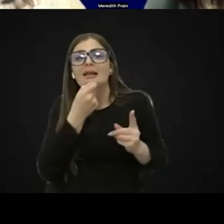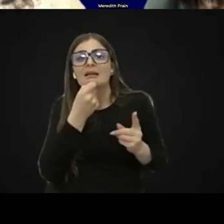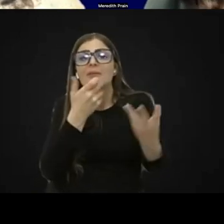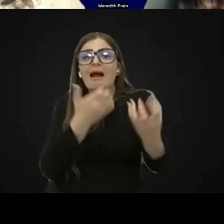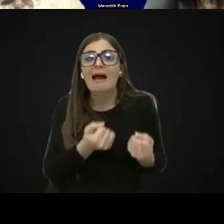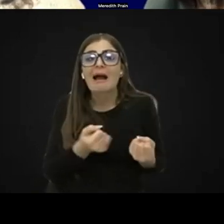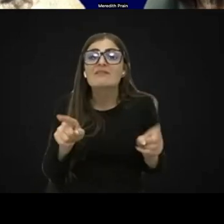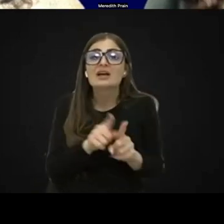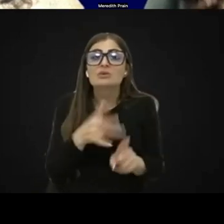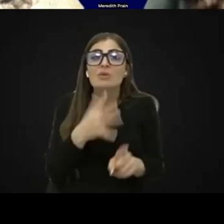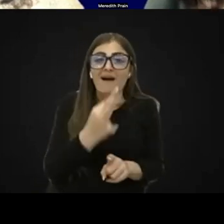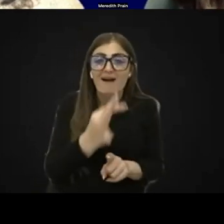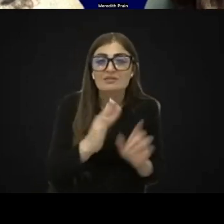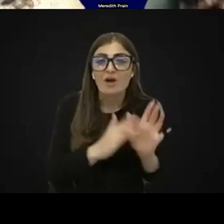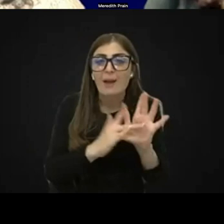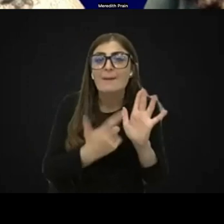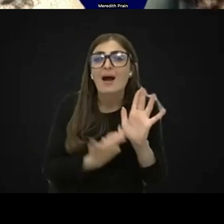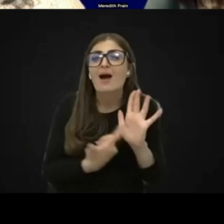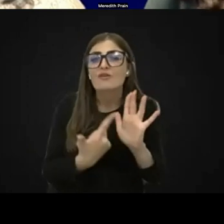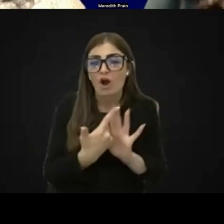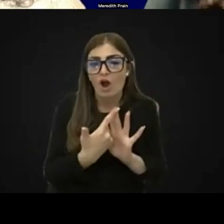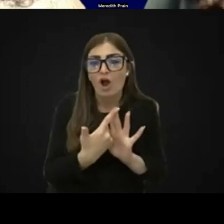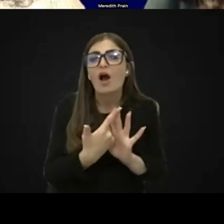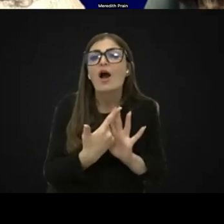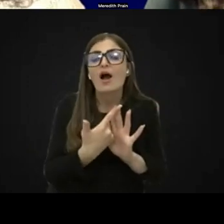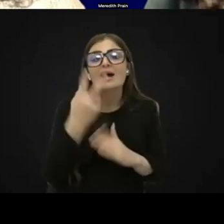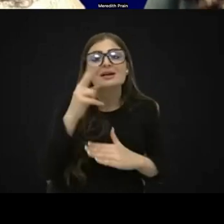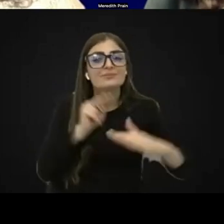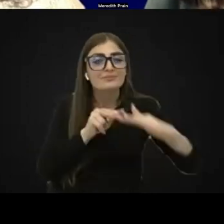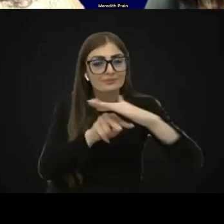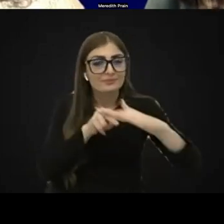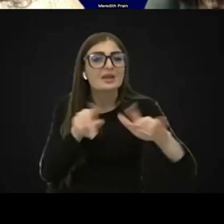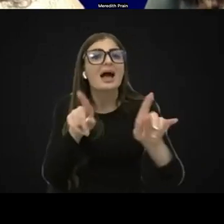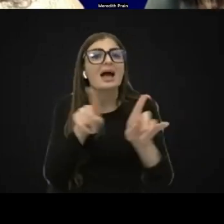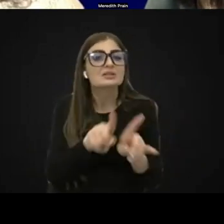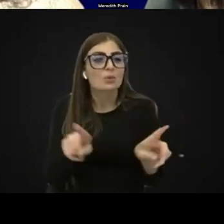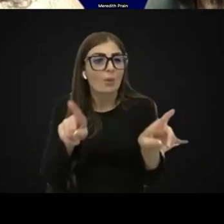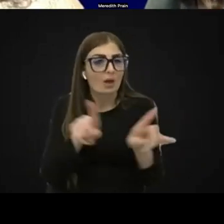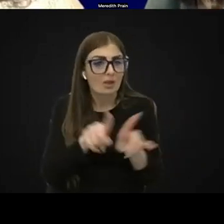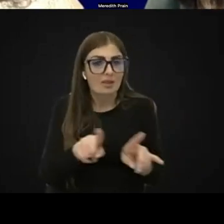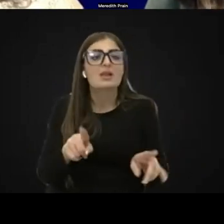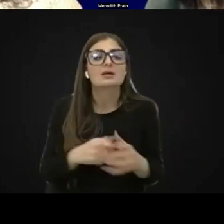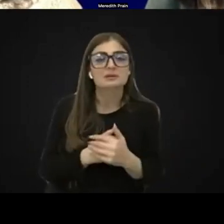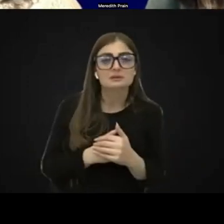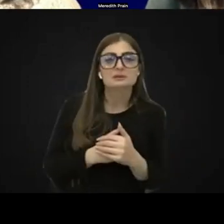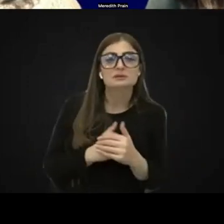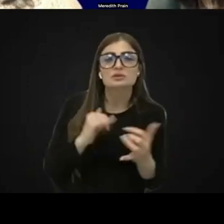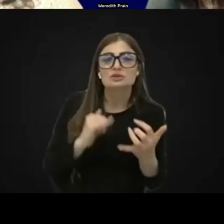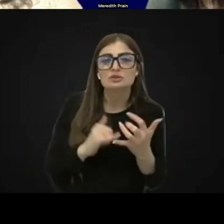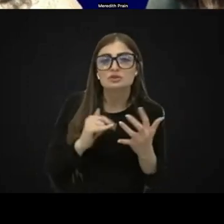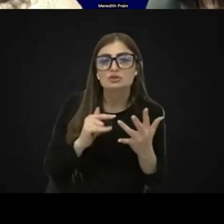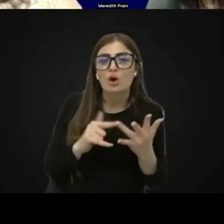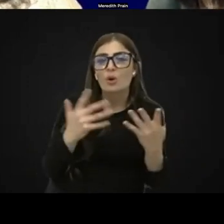ask for an MRI scan as well. So if depending on